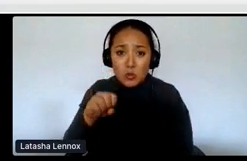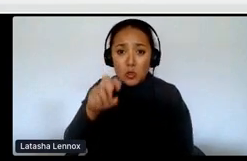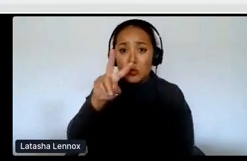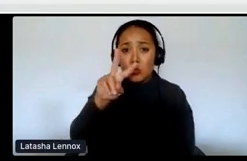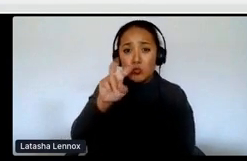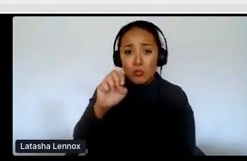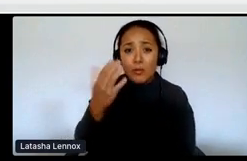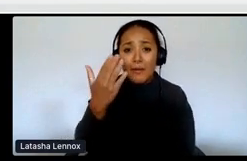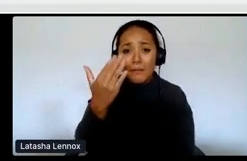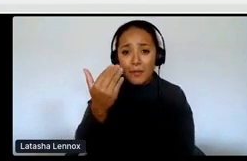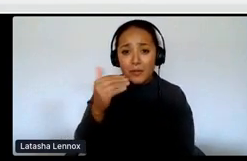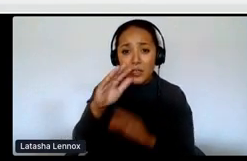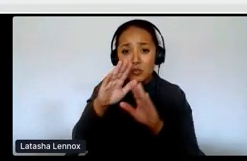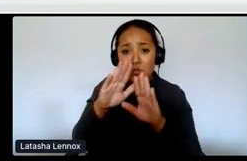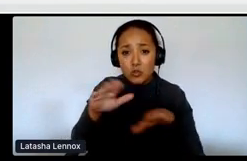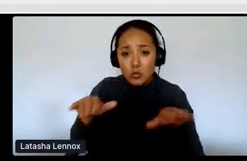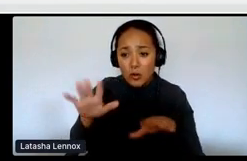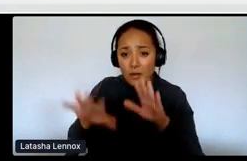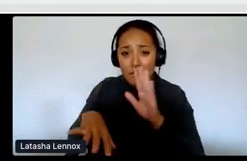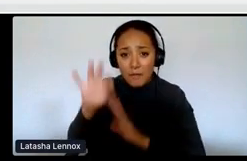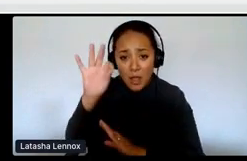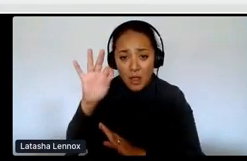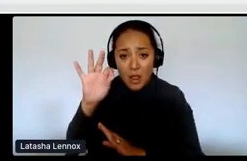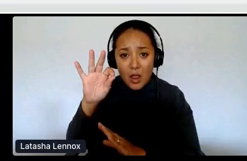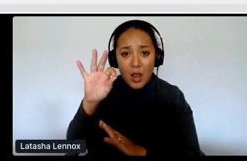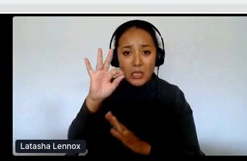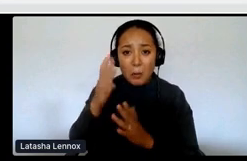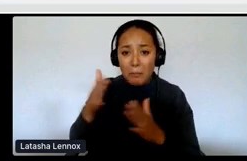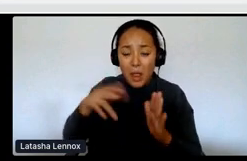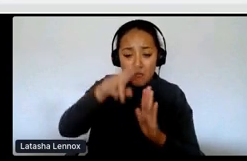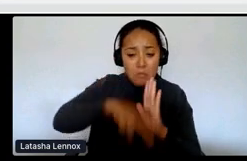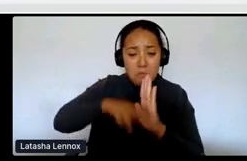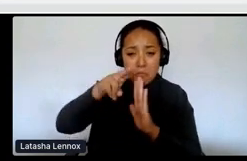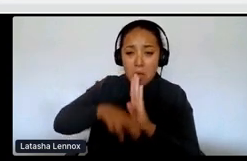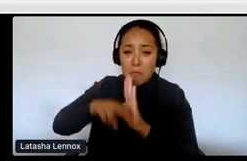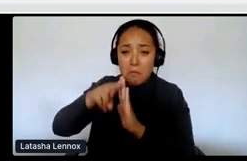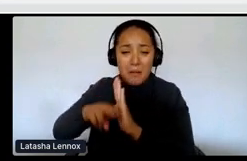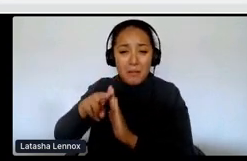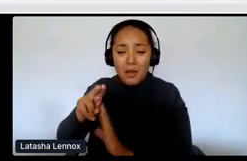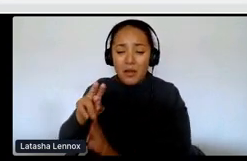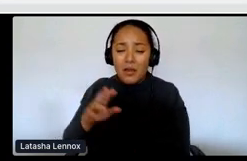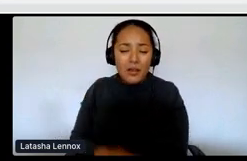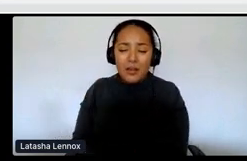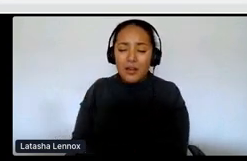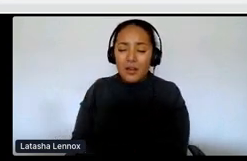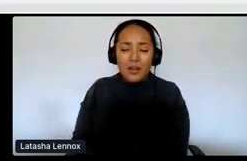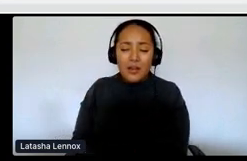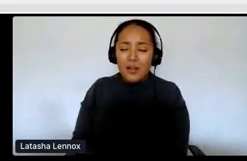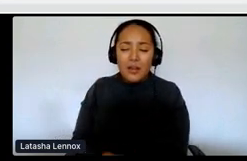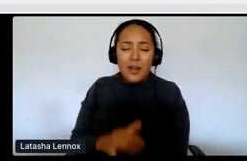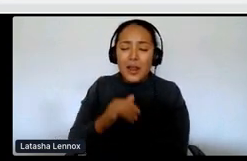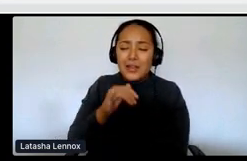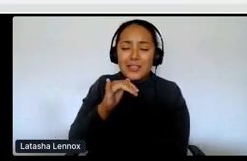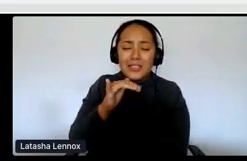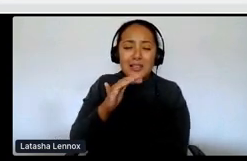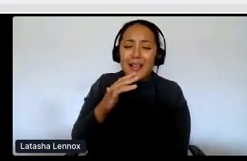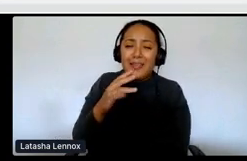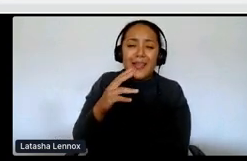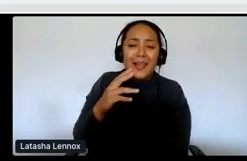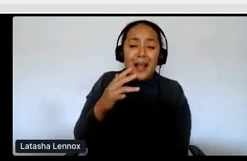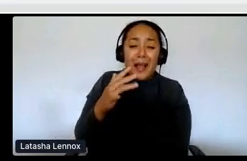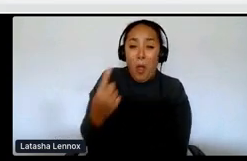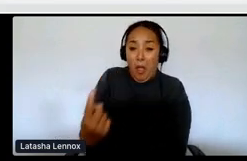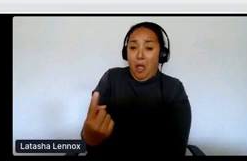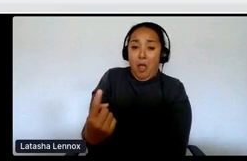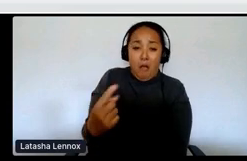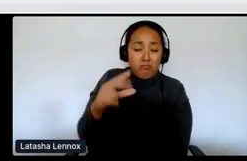children that were found in a mass grave, that this is, um, not just an isolated incidence. This was a